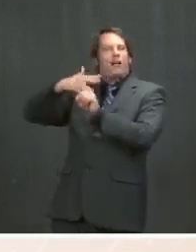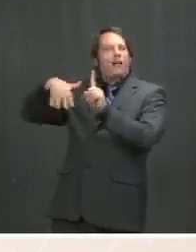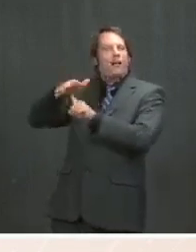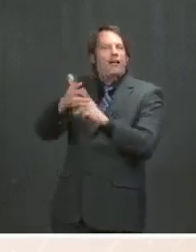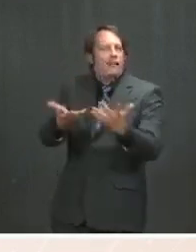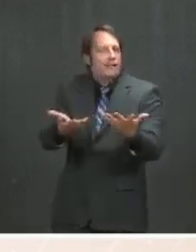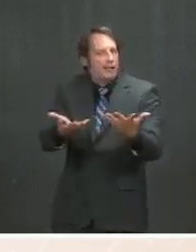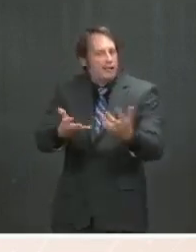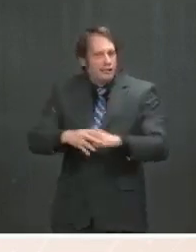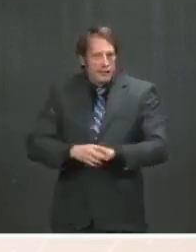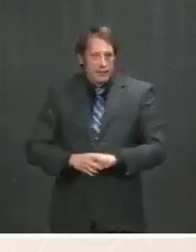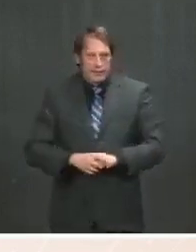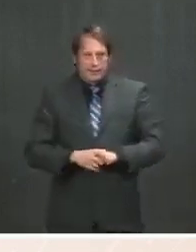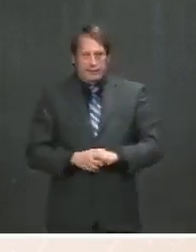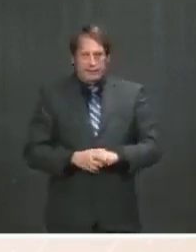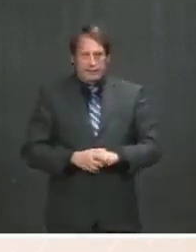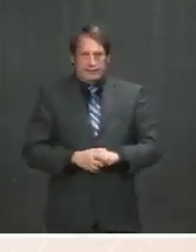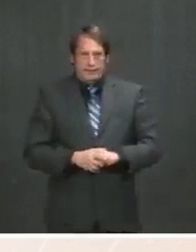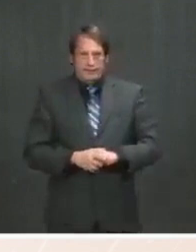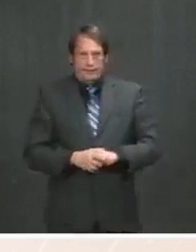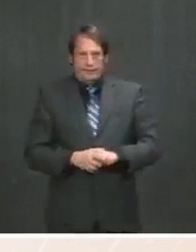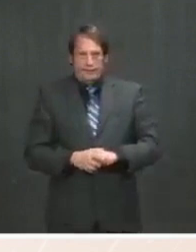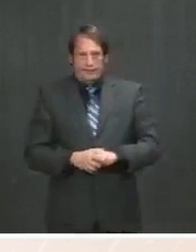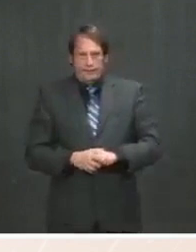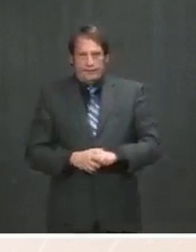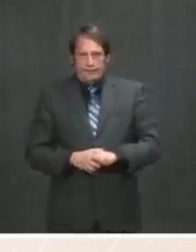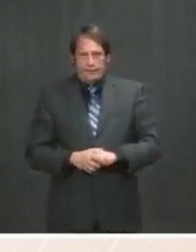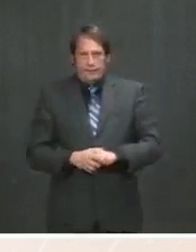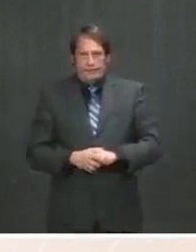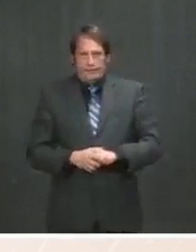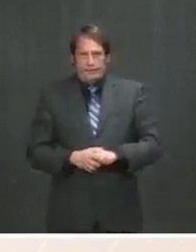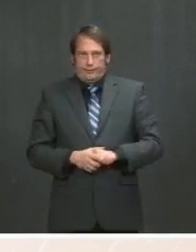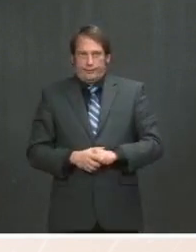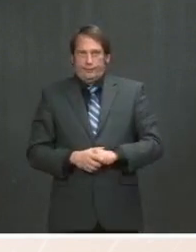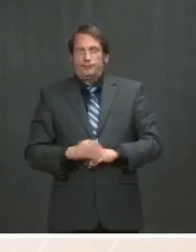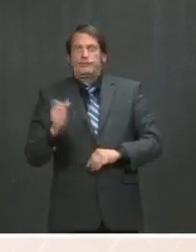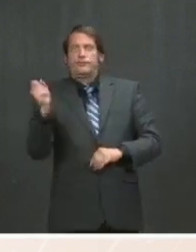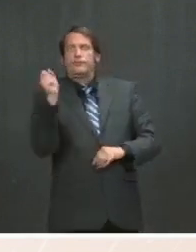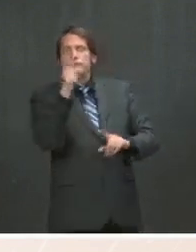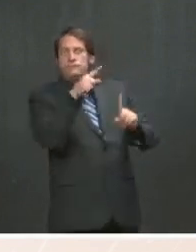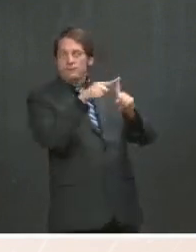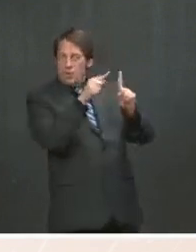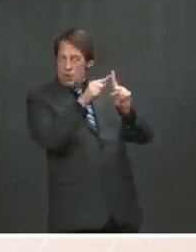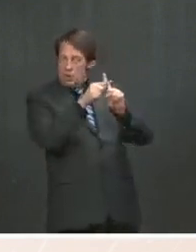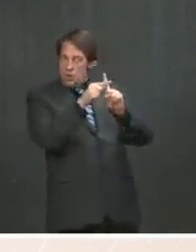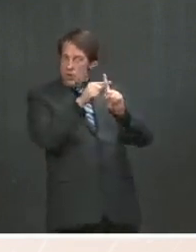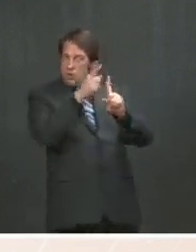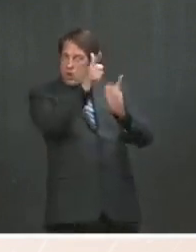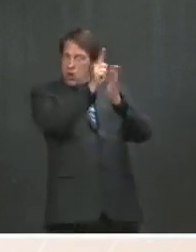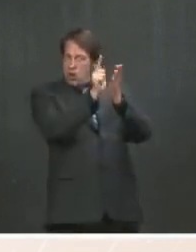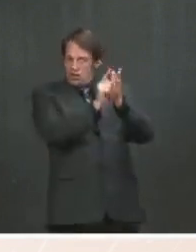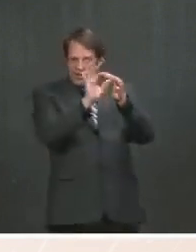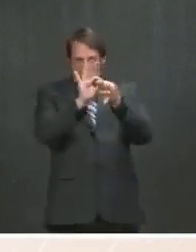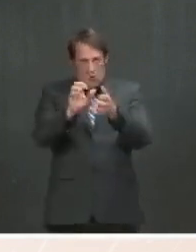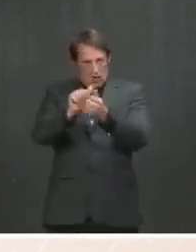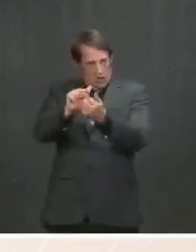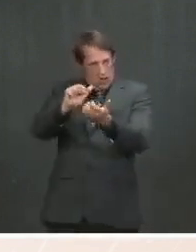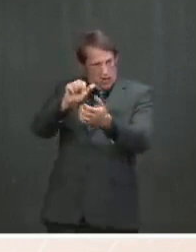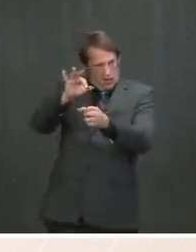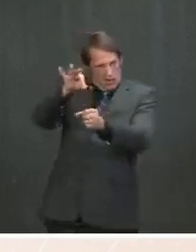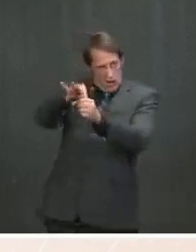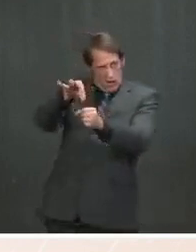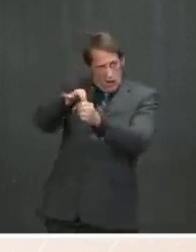use the bully pulpit about this law. Will the White House say explicitly that it is not trying to influence